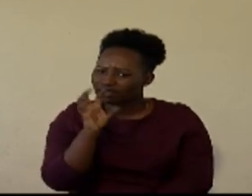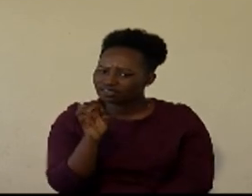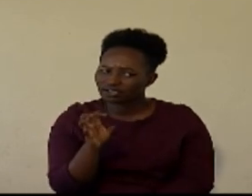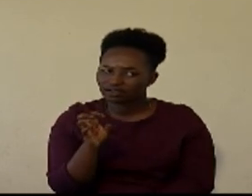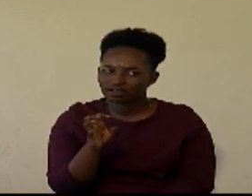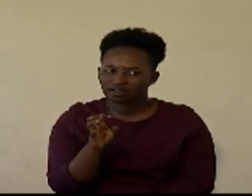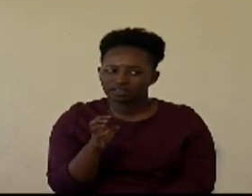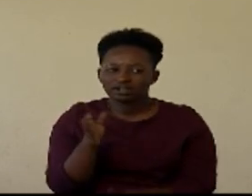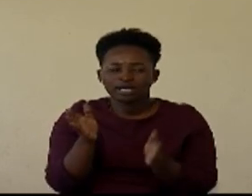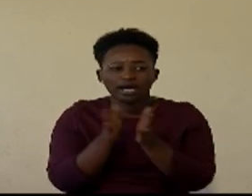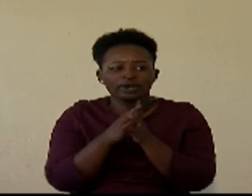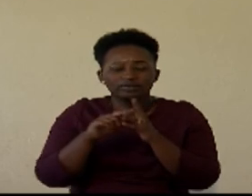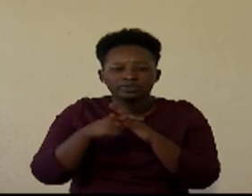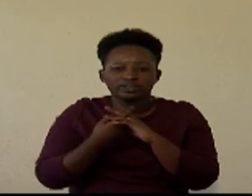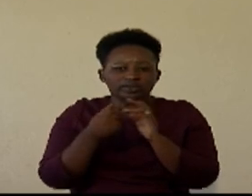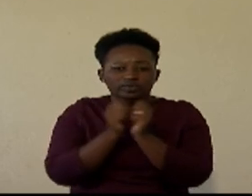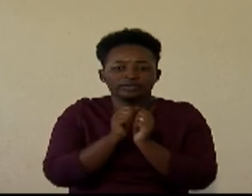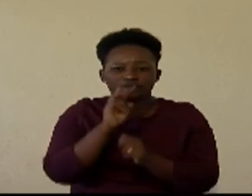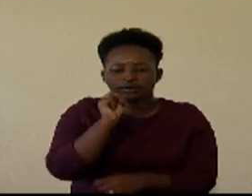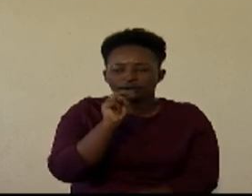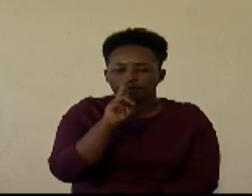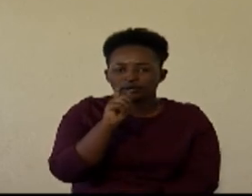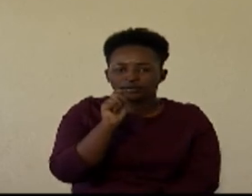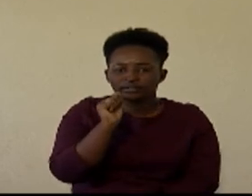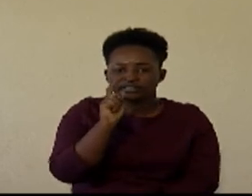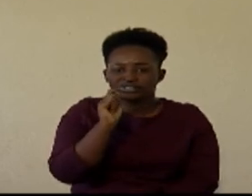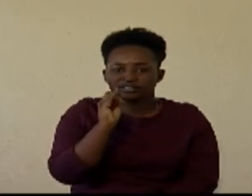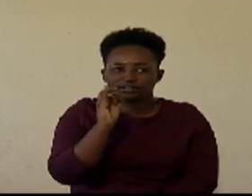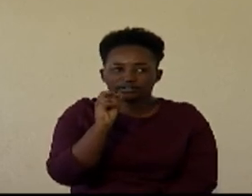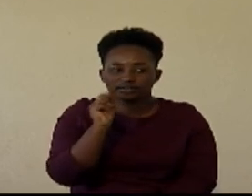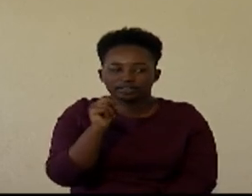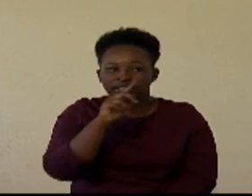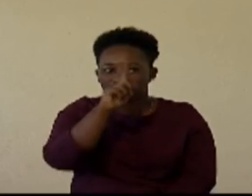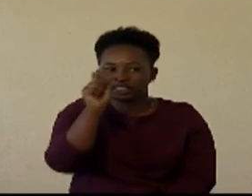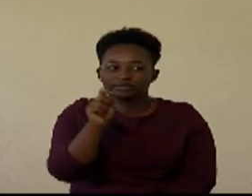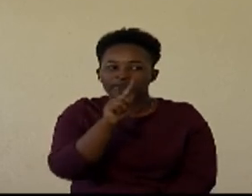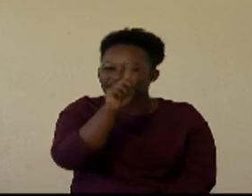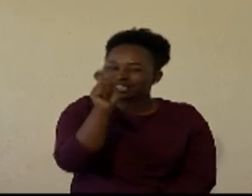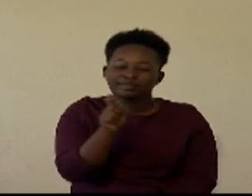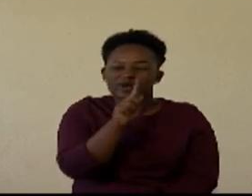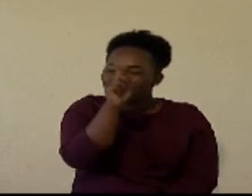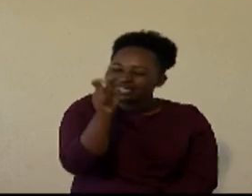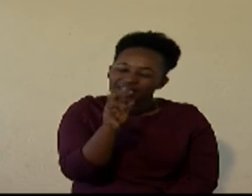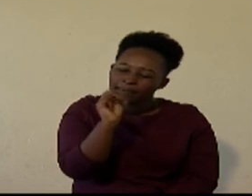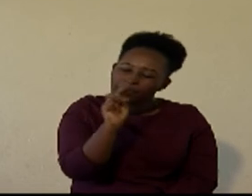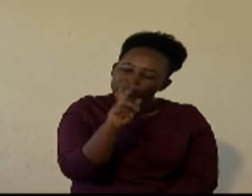it all starts with mutation but the question is do all mutation results into cancer